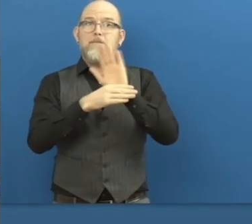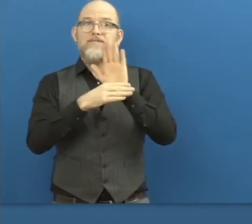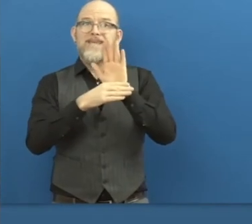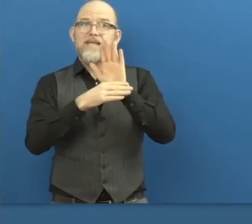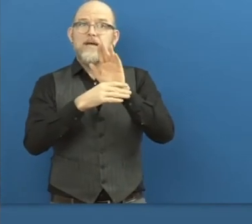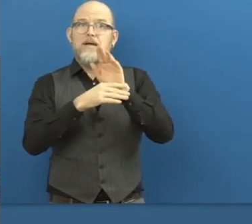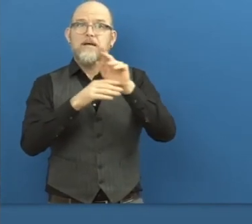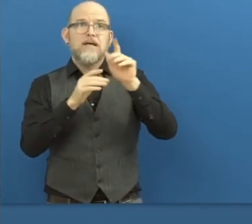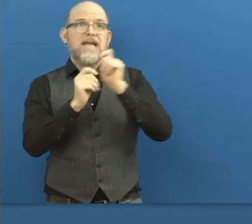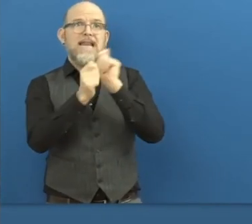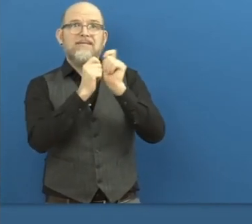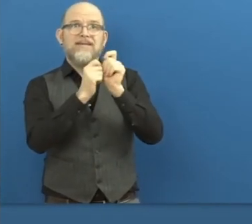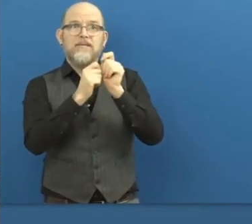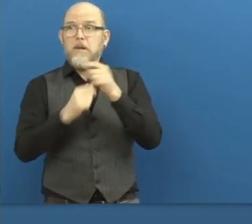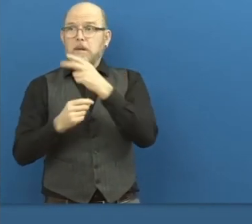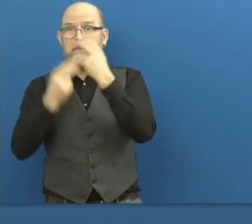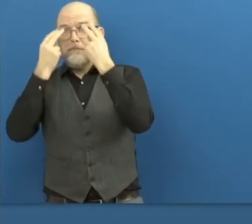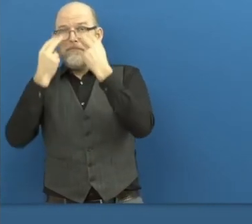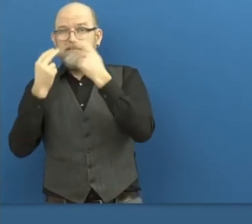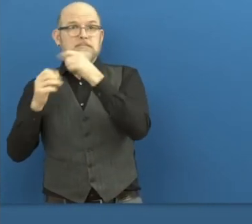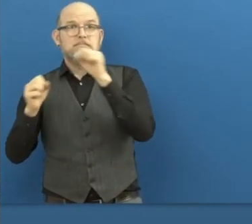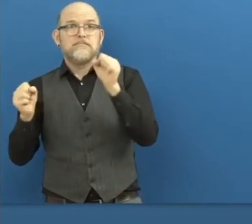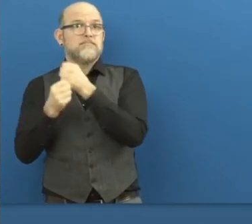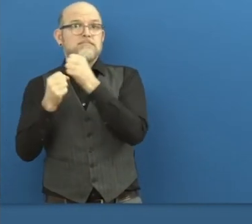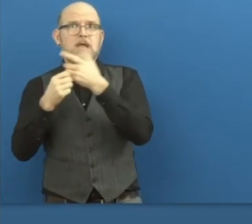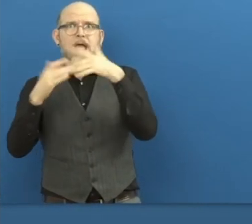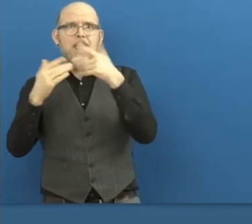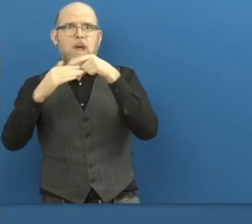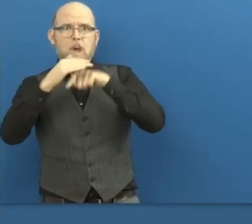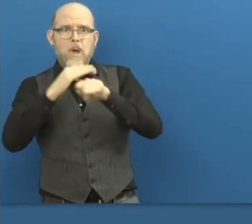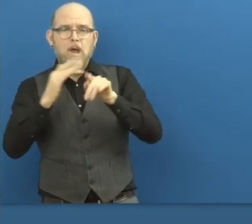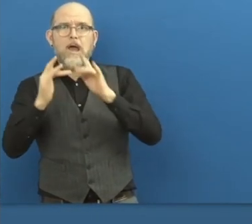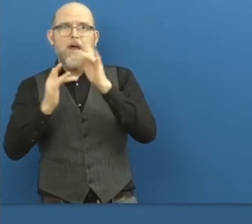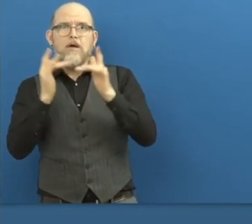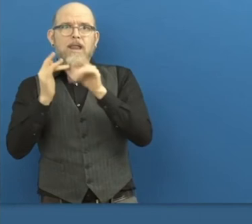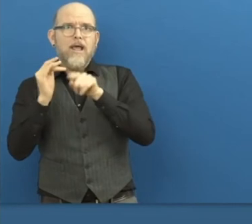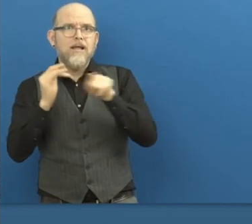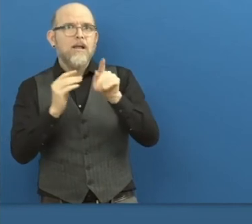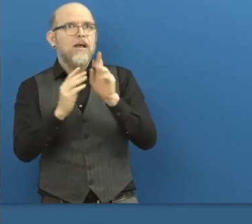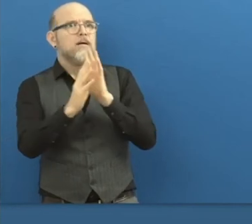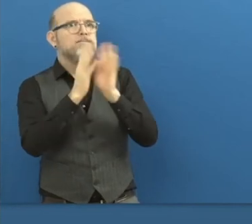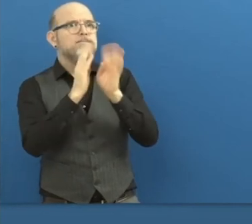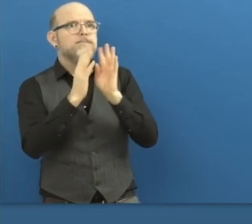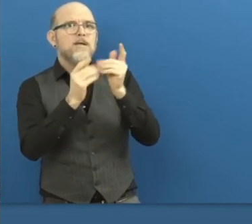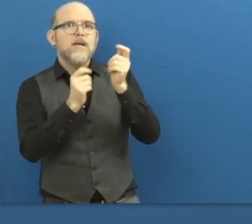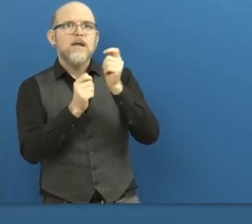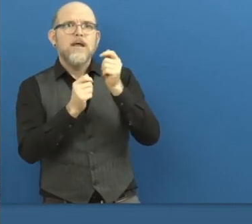what they do because the website does not have the proper accessibility. And I believe